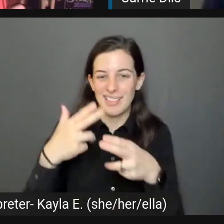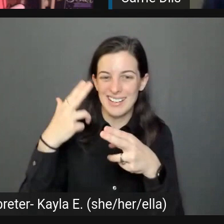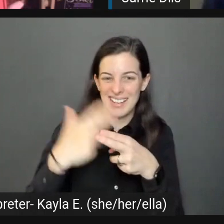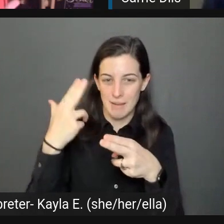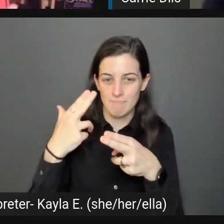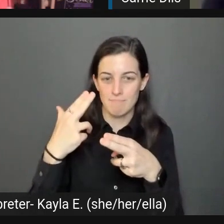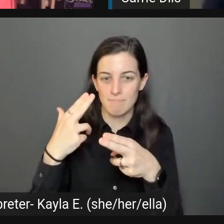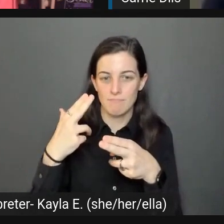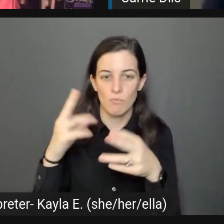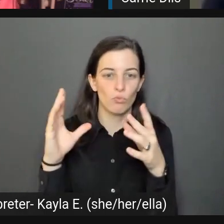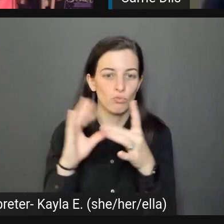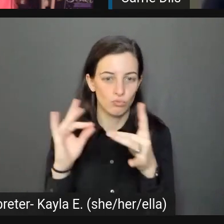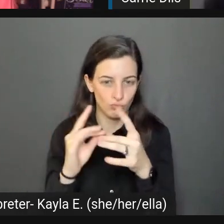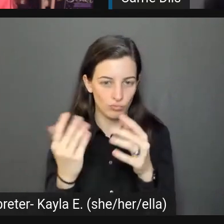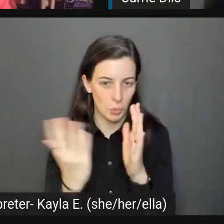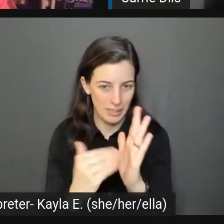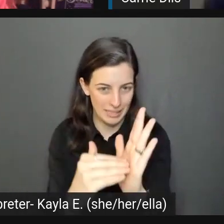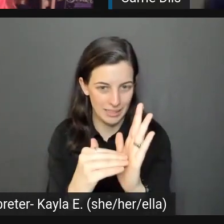So what do you do?